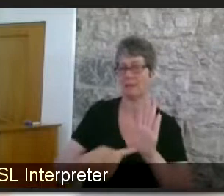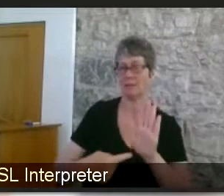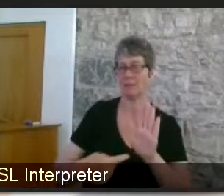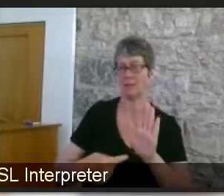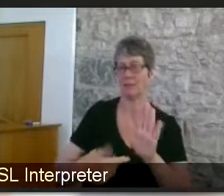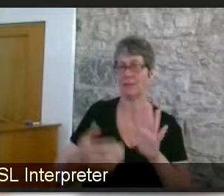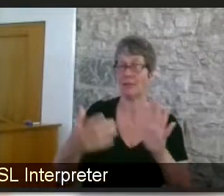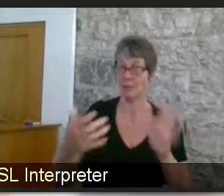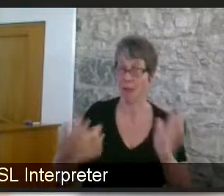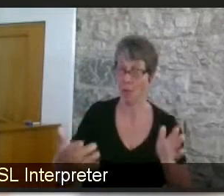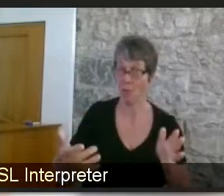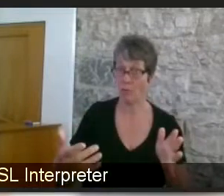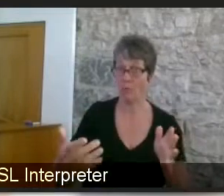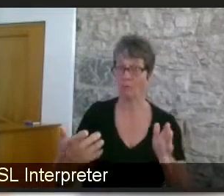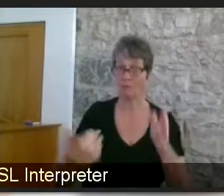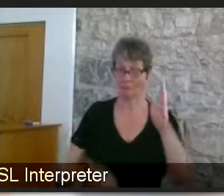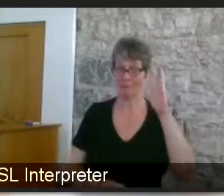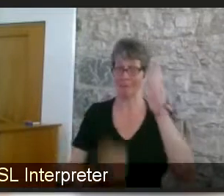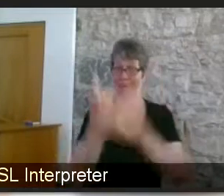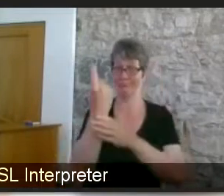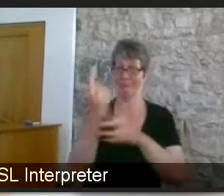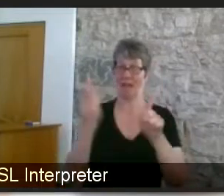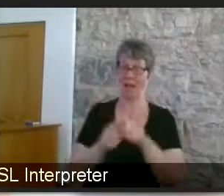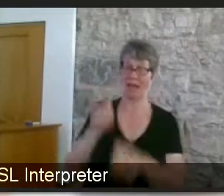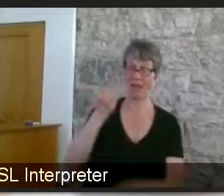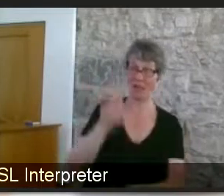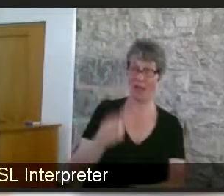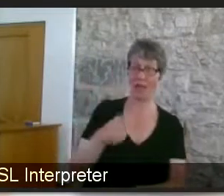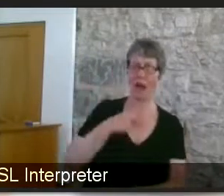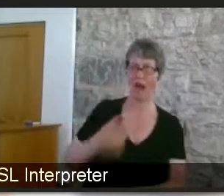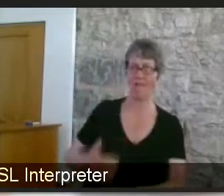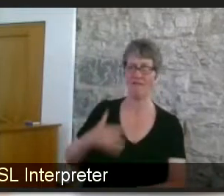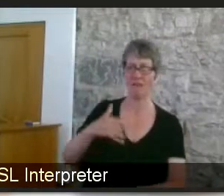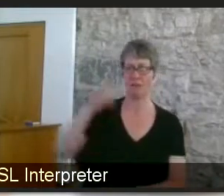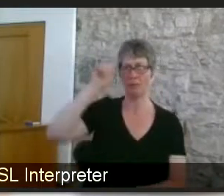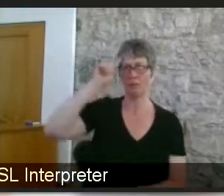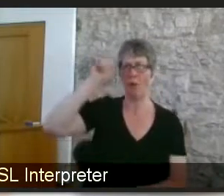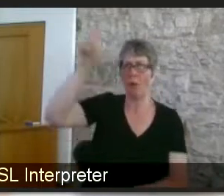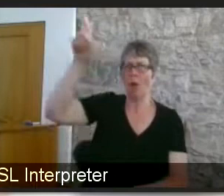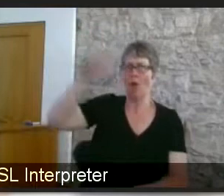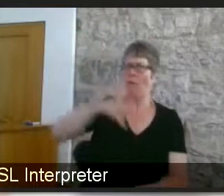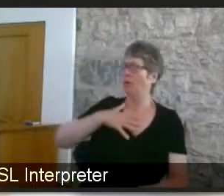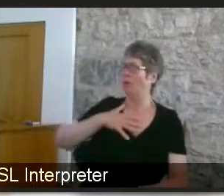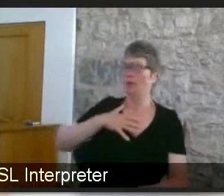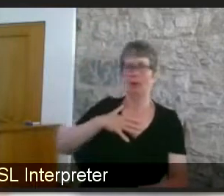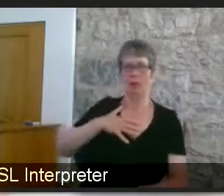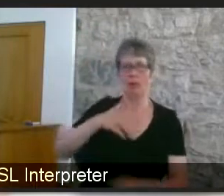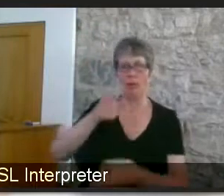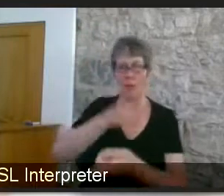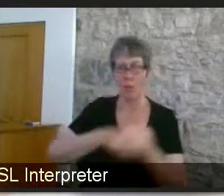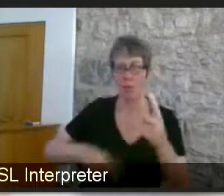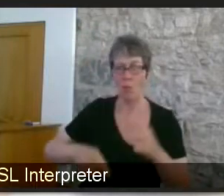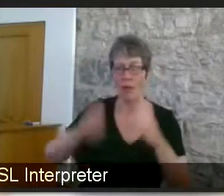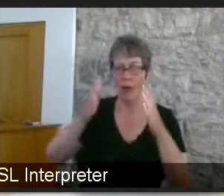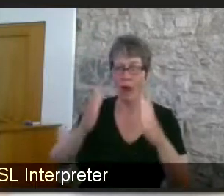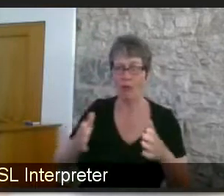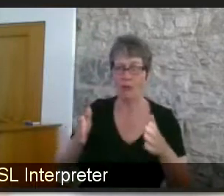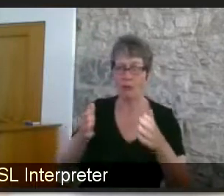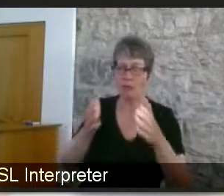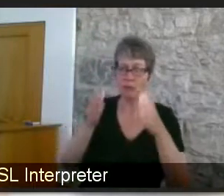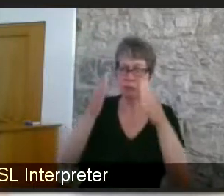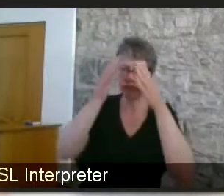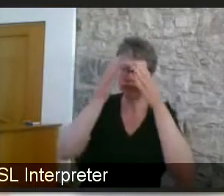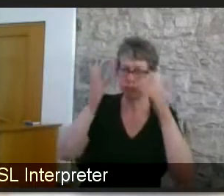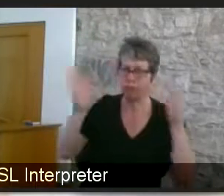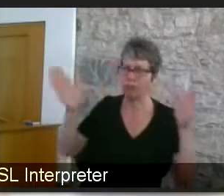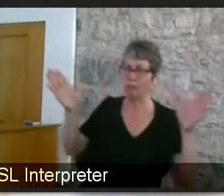instances like these that i think really prompt us to make sure that we grow wider and encourage greater